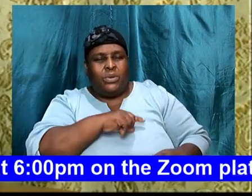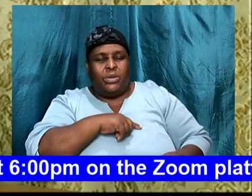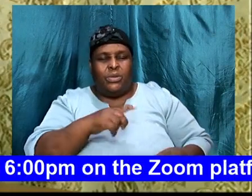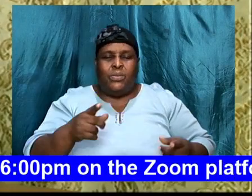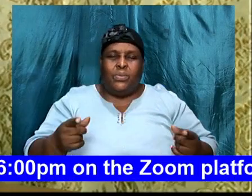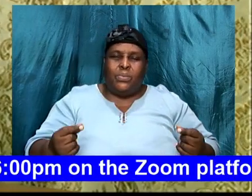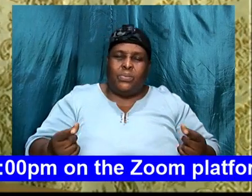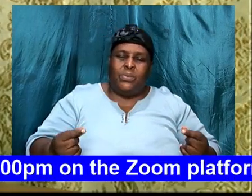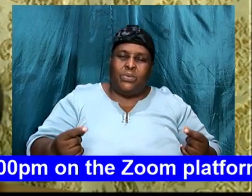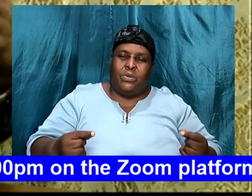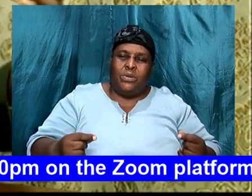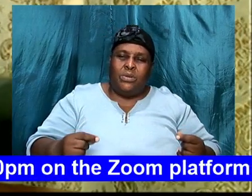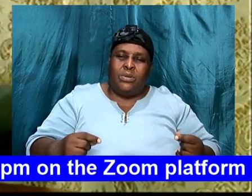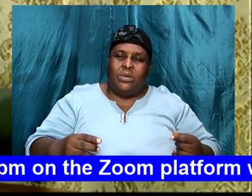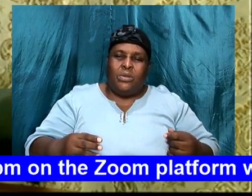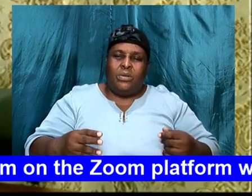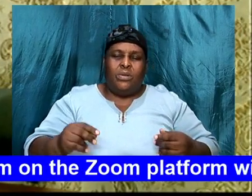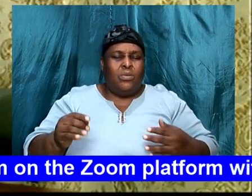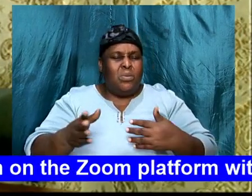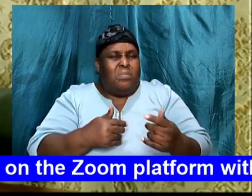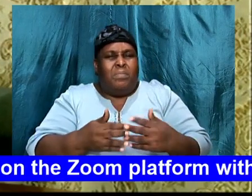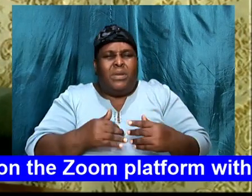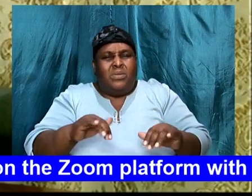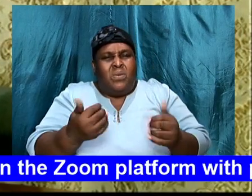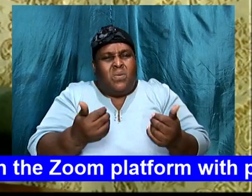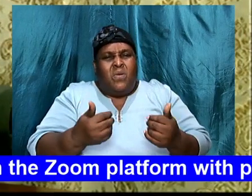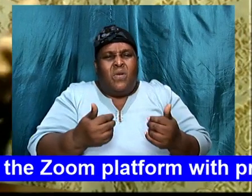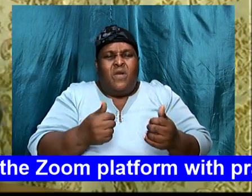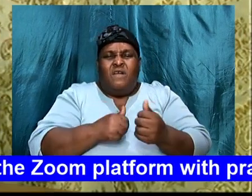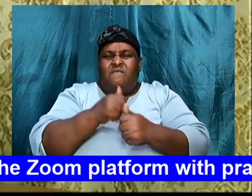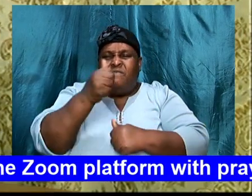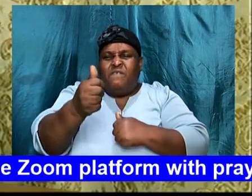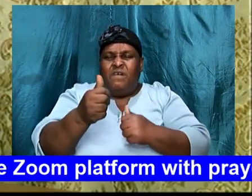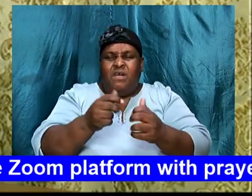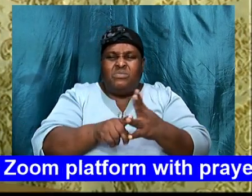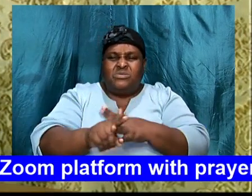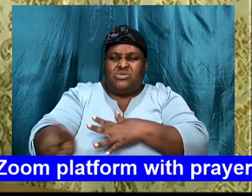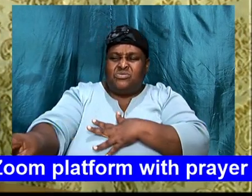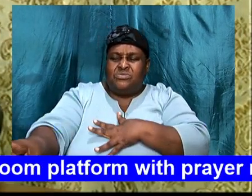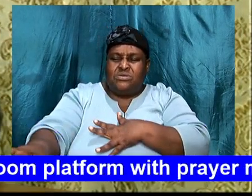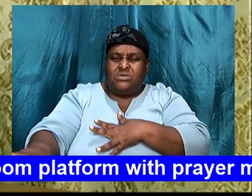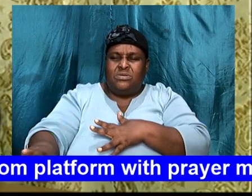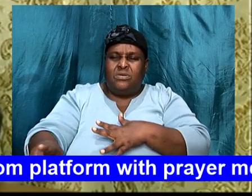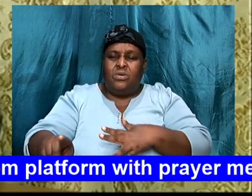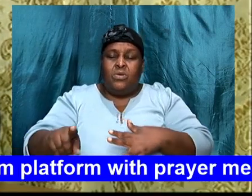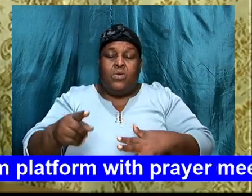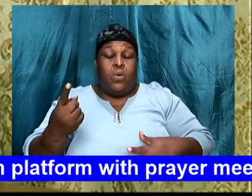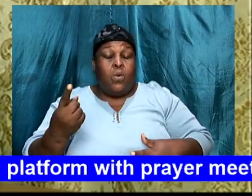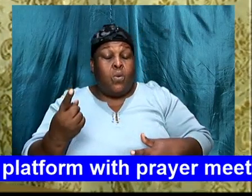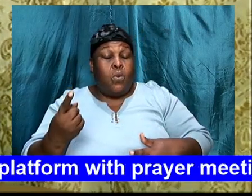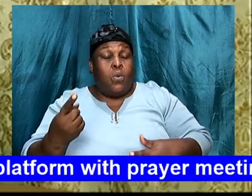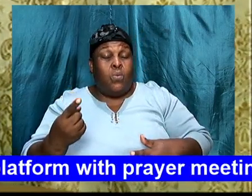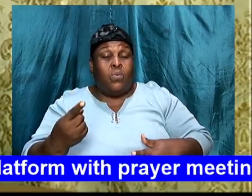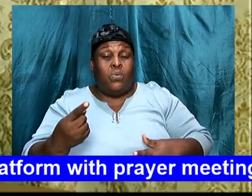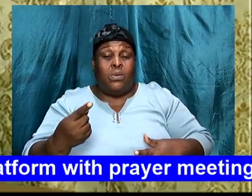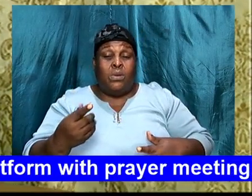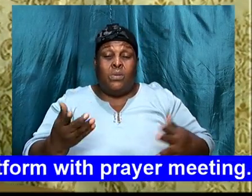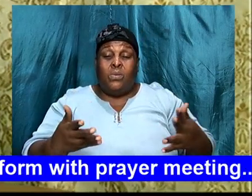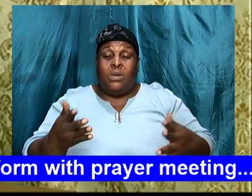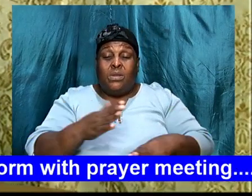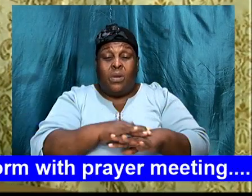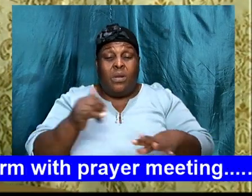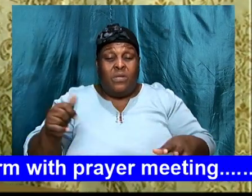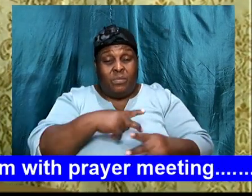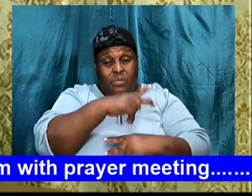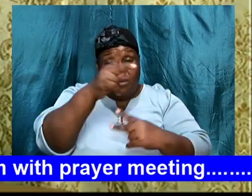irrespective of, how far we stray away, there is, only what we call, the perfect will of God,